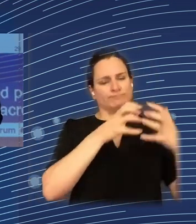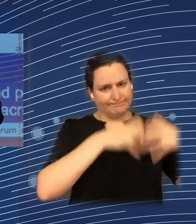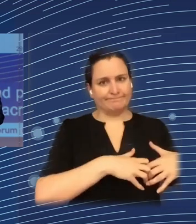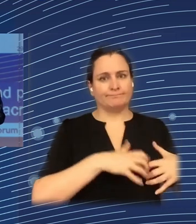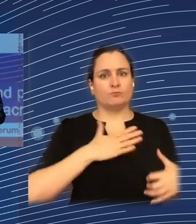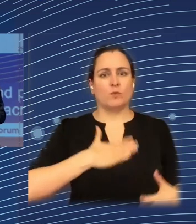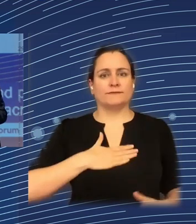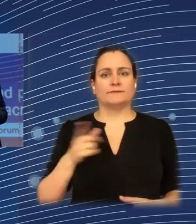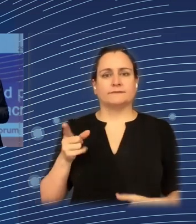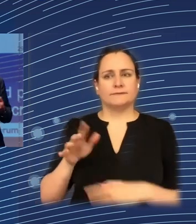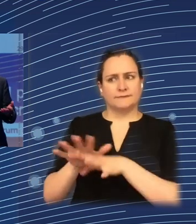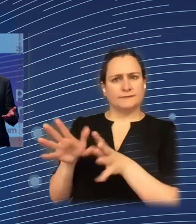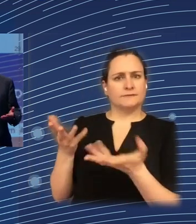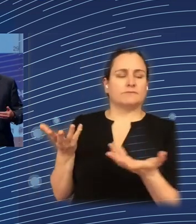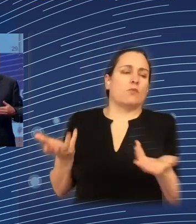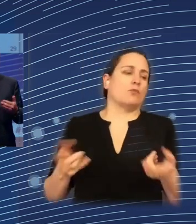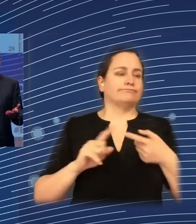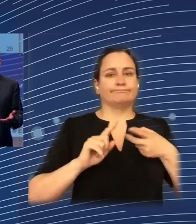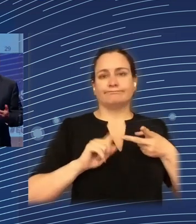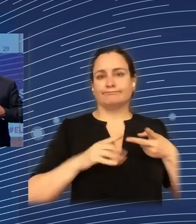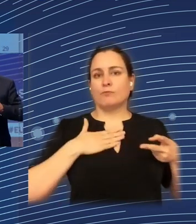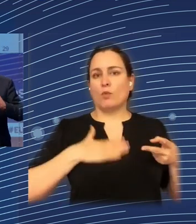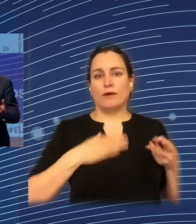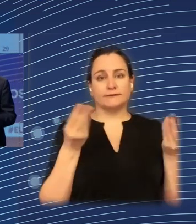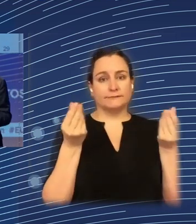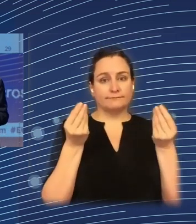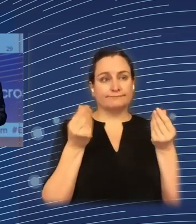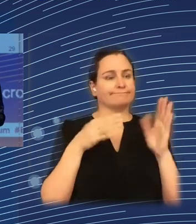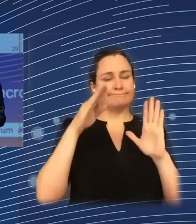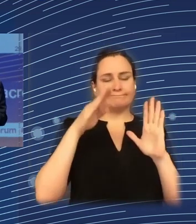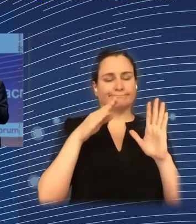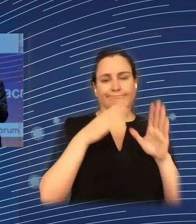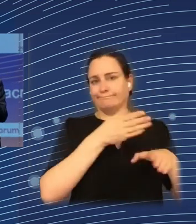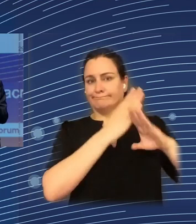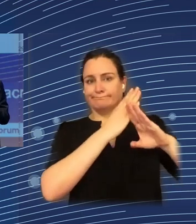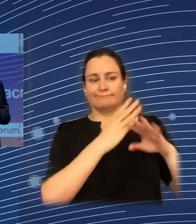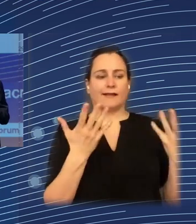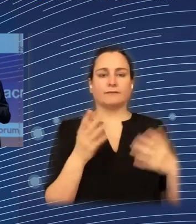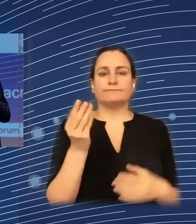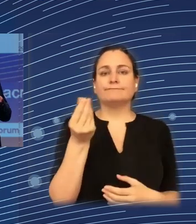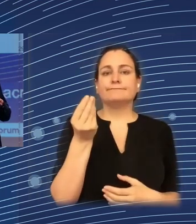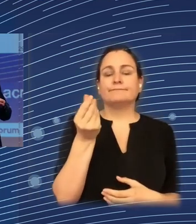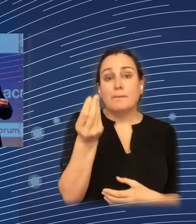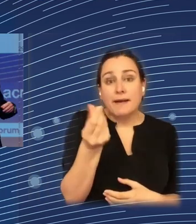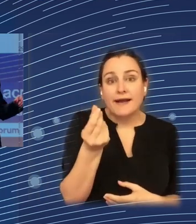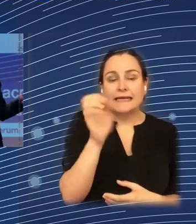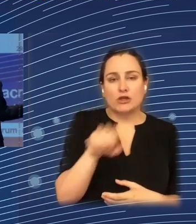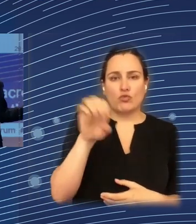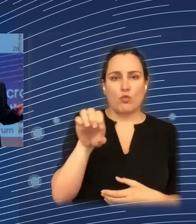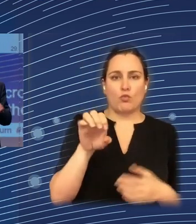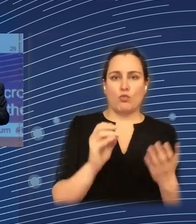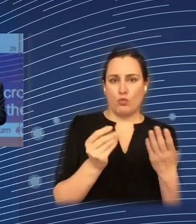key policies, like, for example, the Euro or the primacy or the key principles, the primacy of European law over national law.